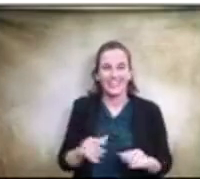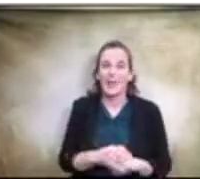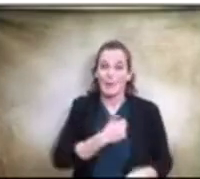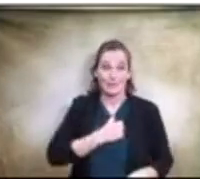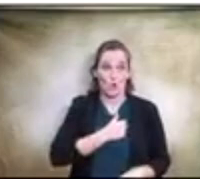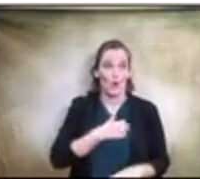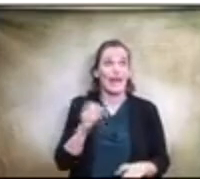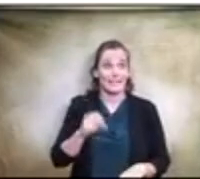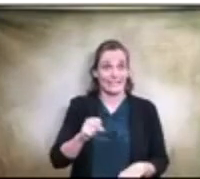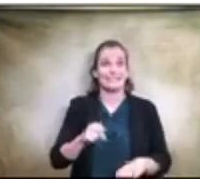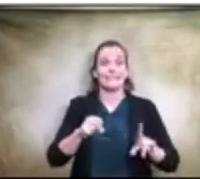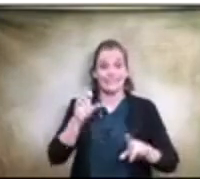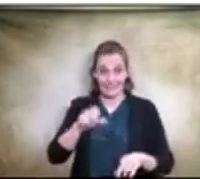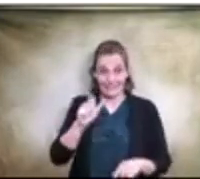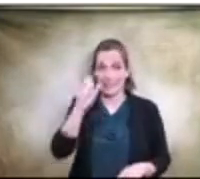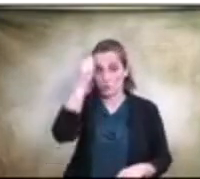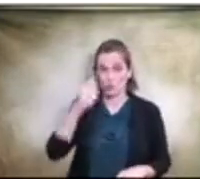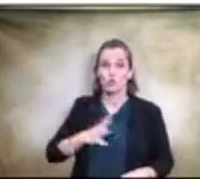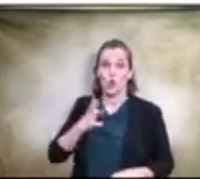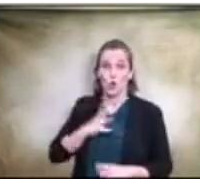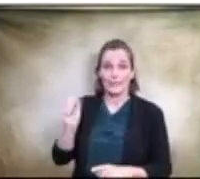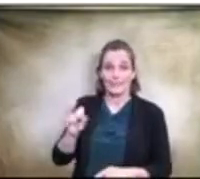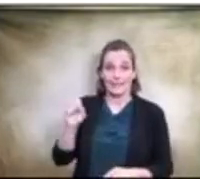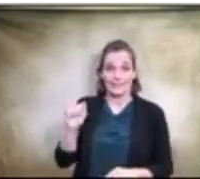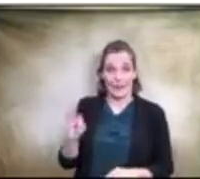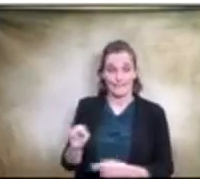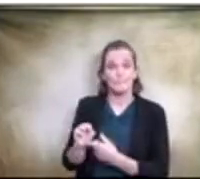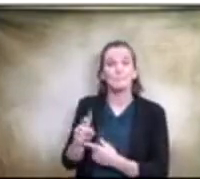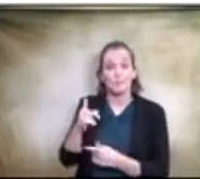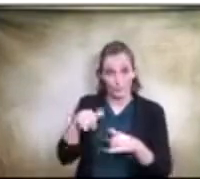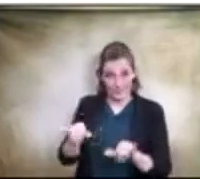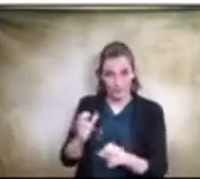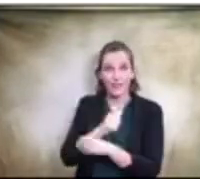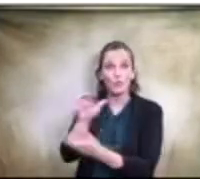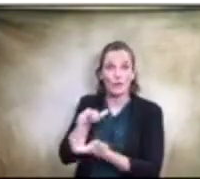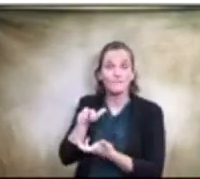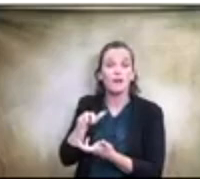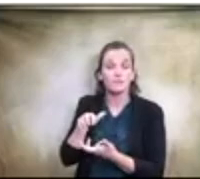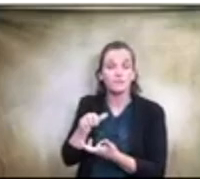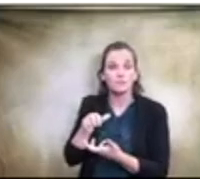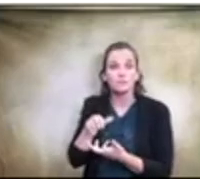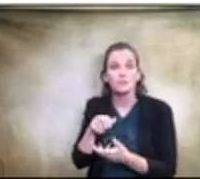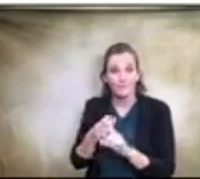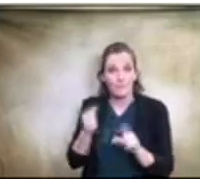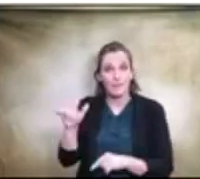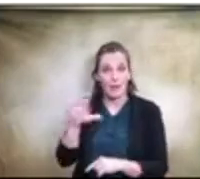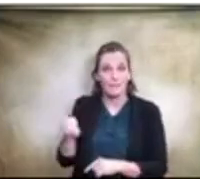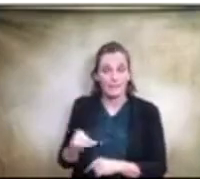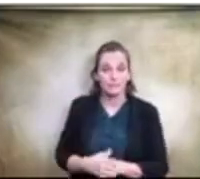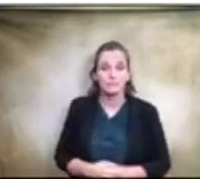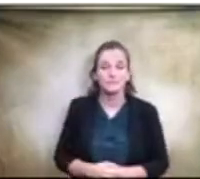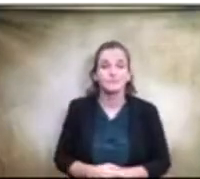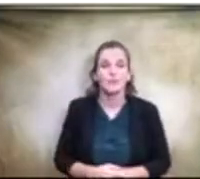sir uh mr samari but yes we still receive a refund from by board okay so so what